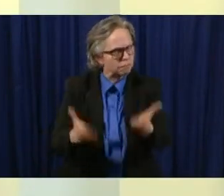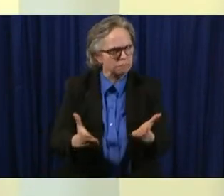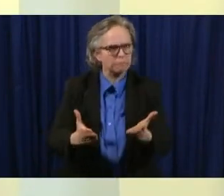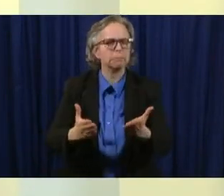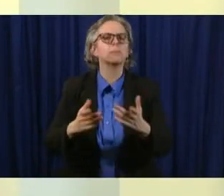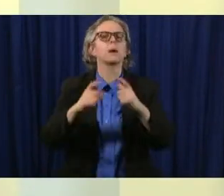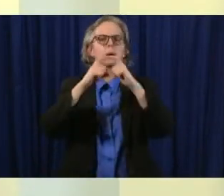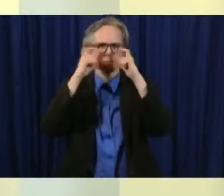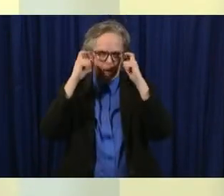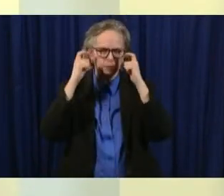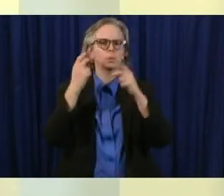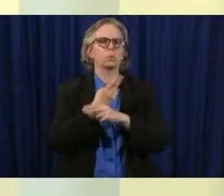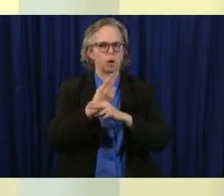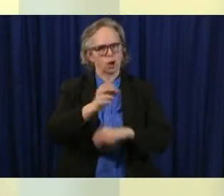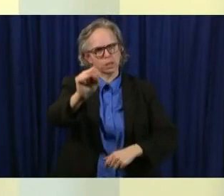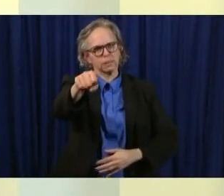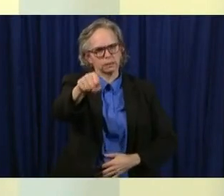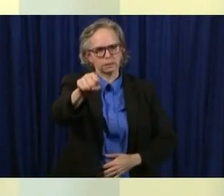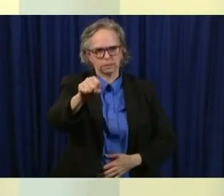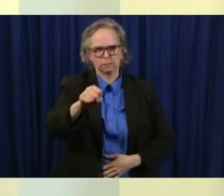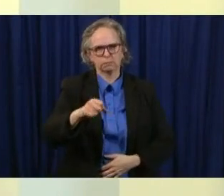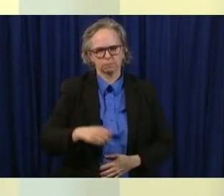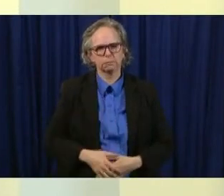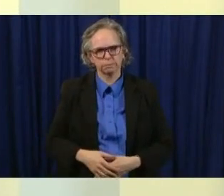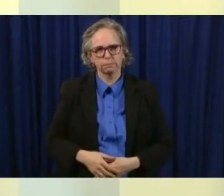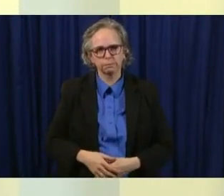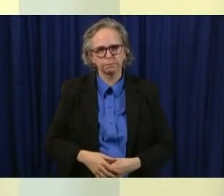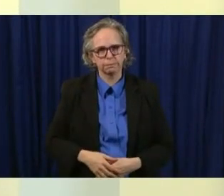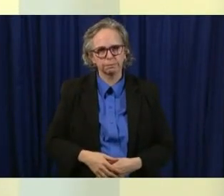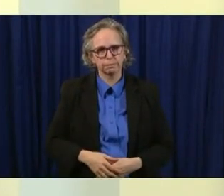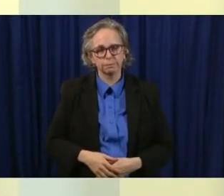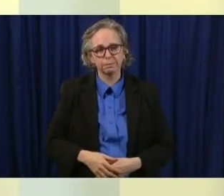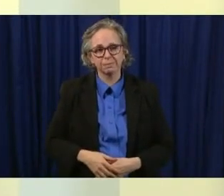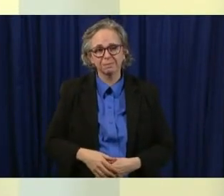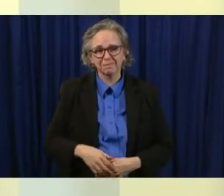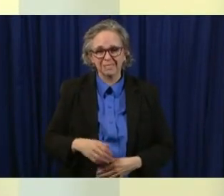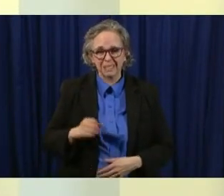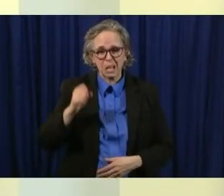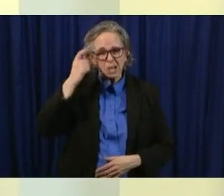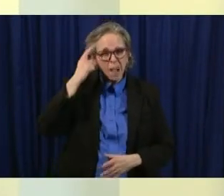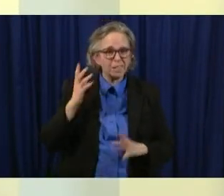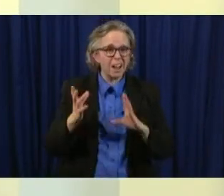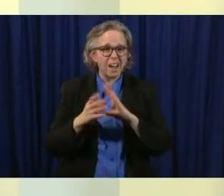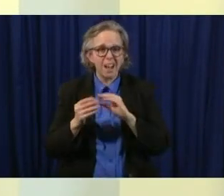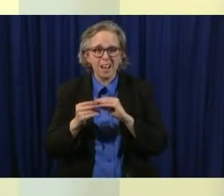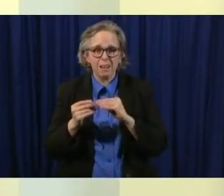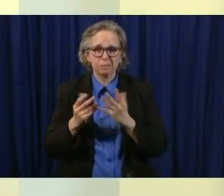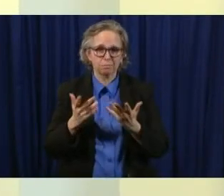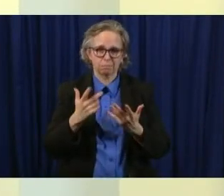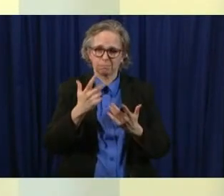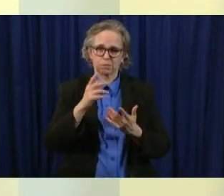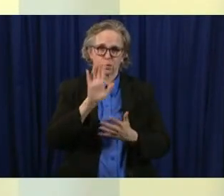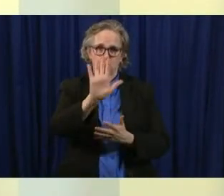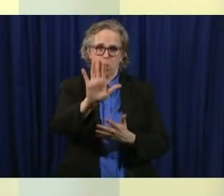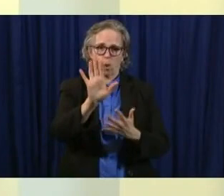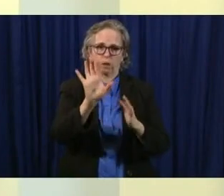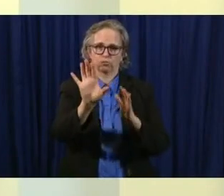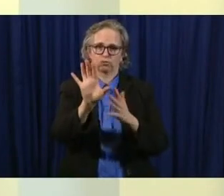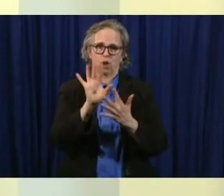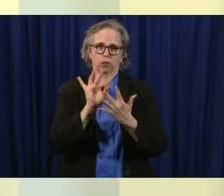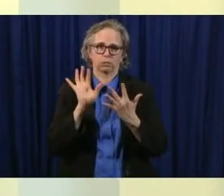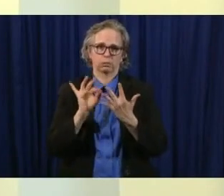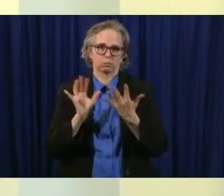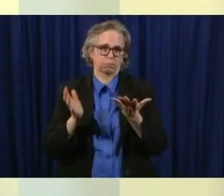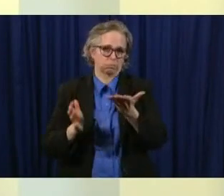uh when we can and and and again the governor talks a lot about our choices um and how what we do